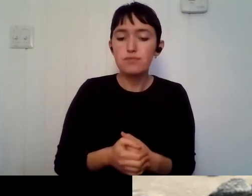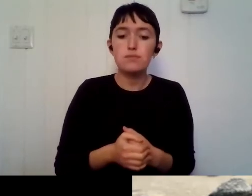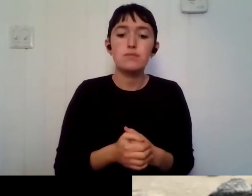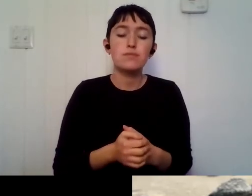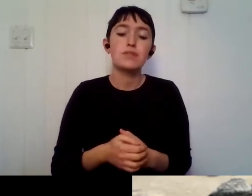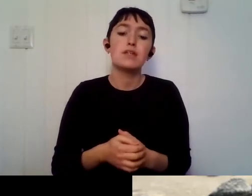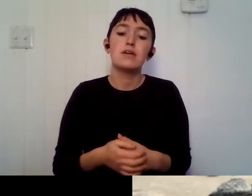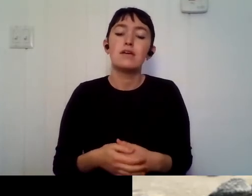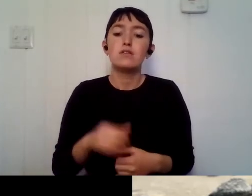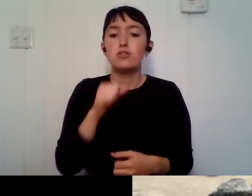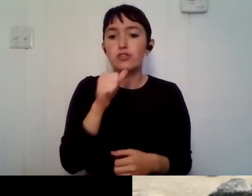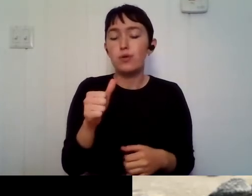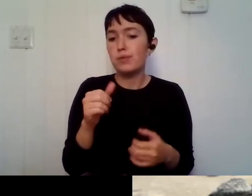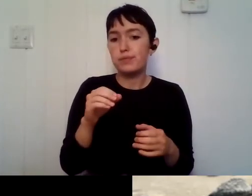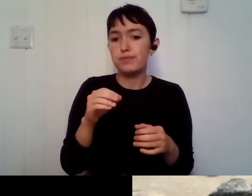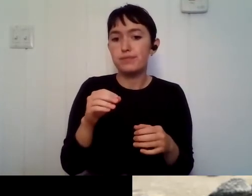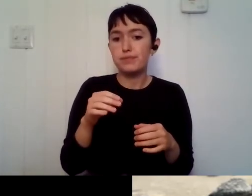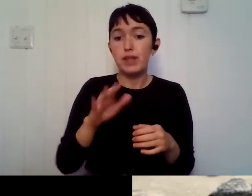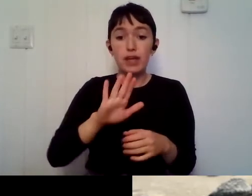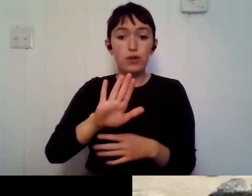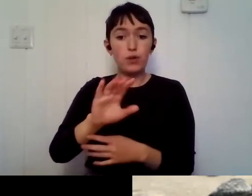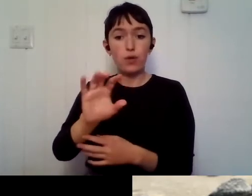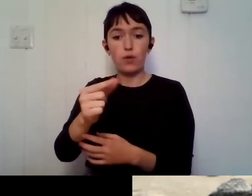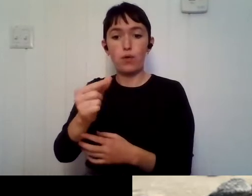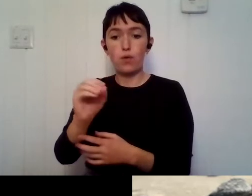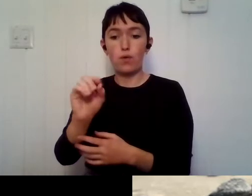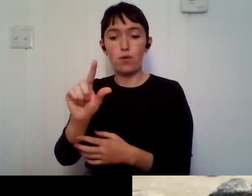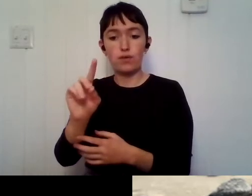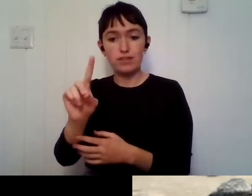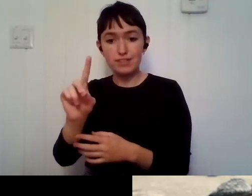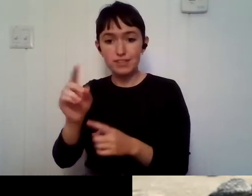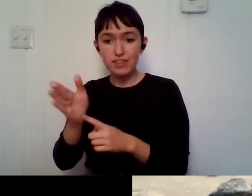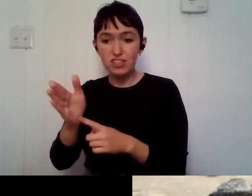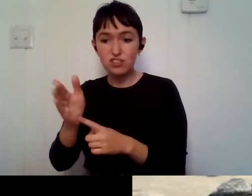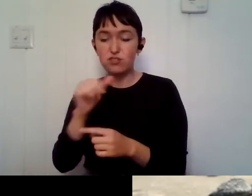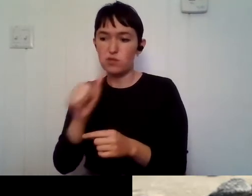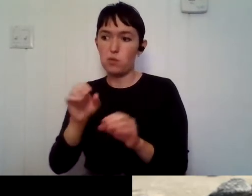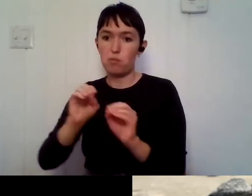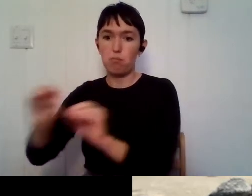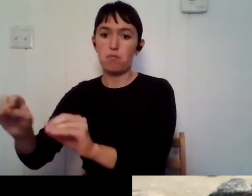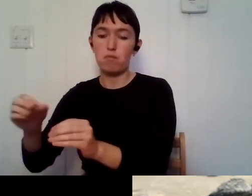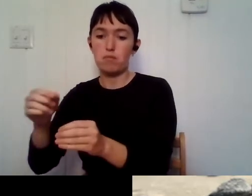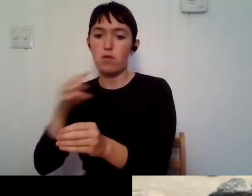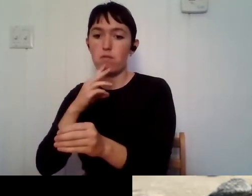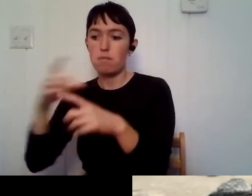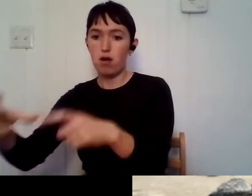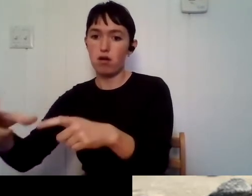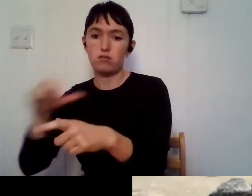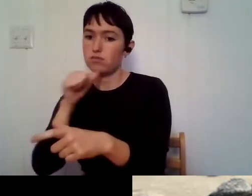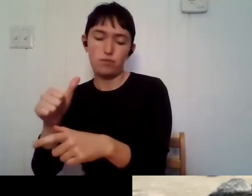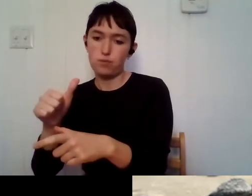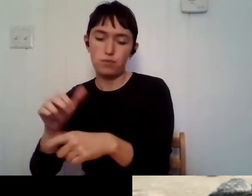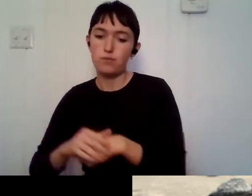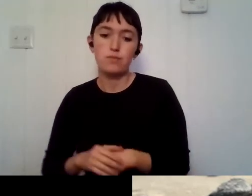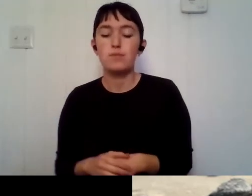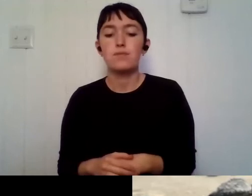pond, um, they could over populate the pond and take over. Like, there's a big problem with that out west, especially in states like Colorado, where